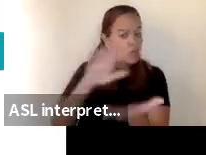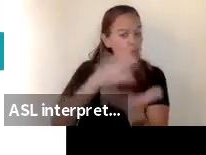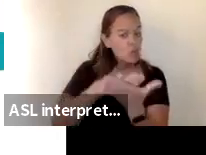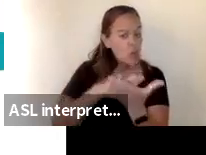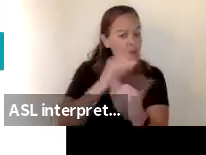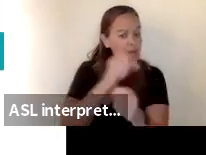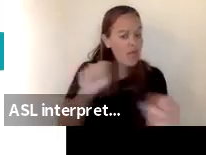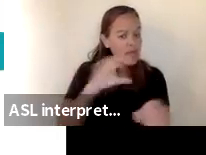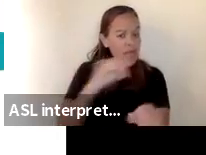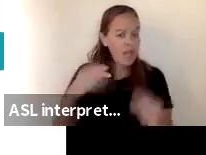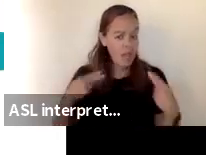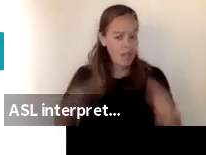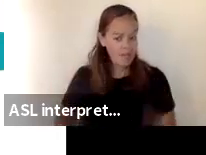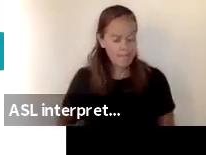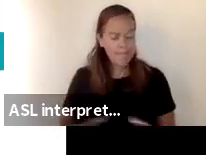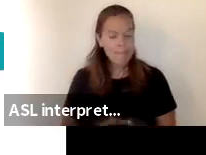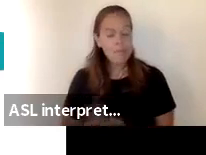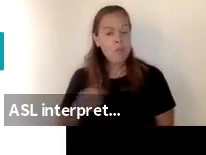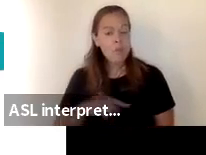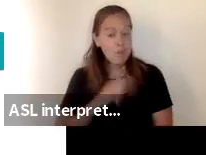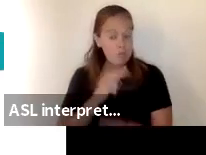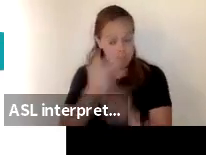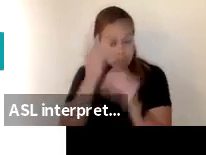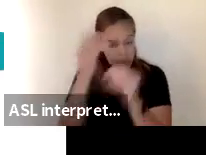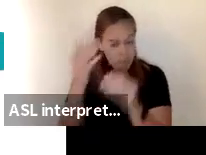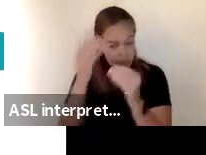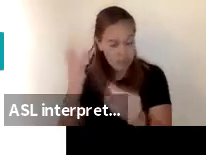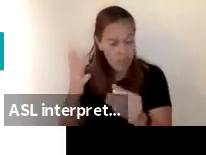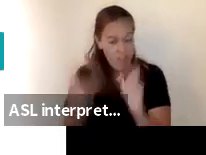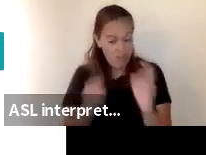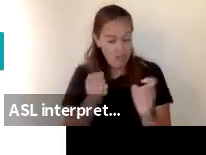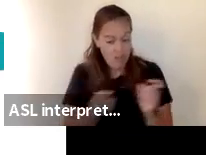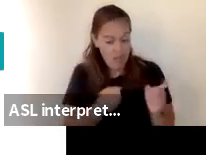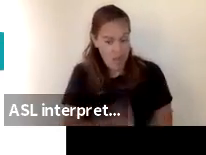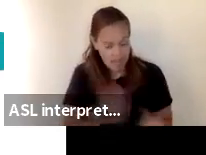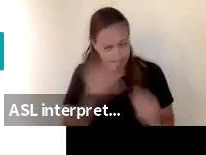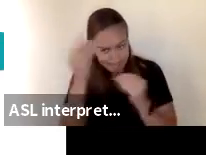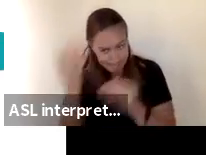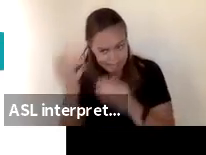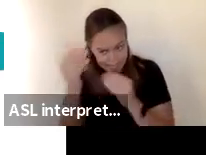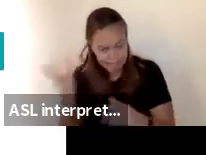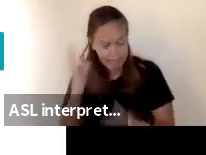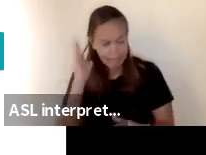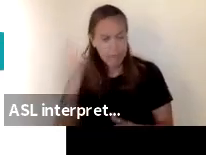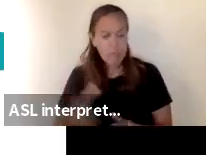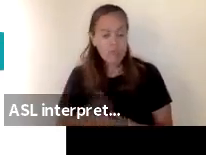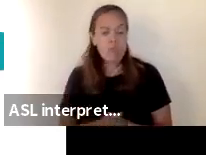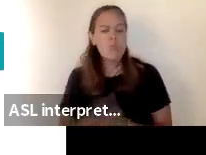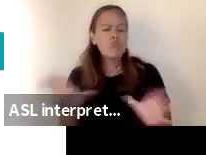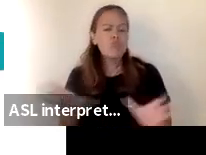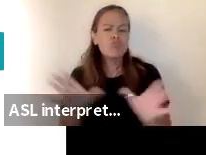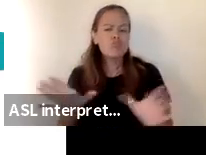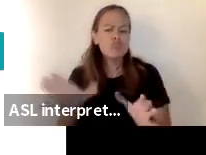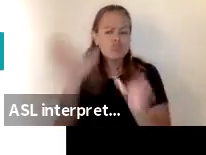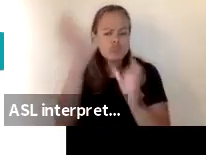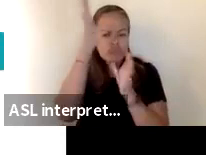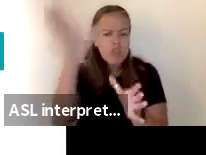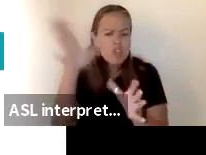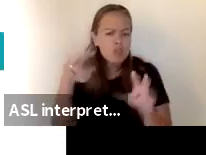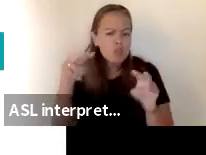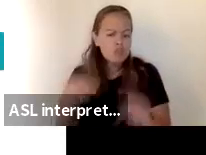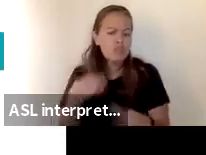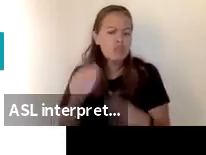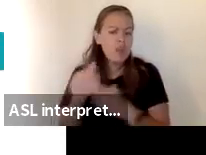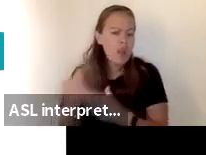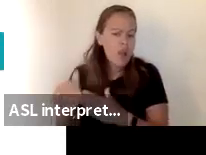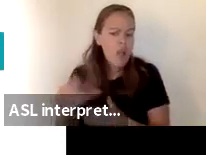safety and health we will keep you posted as the changes happen but we encourage parents to read the guidance at ourschools